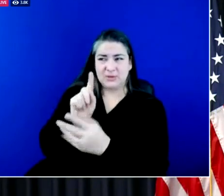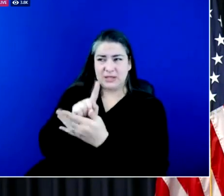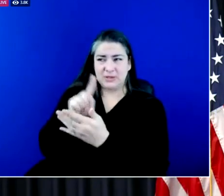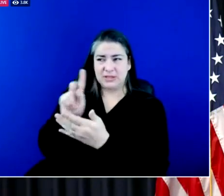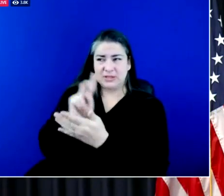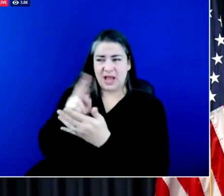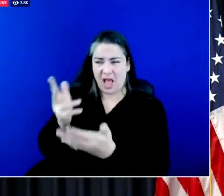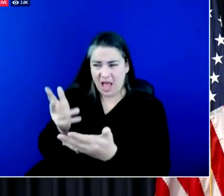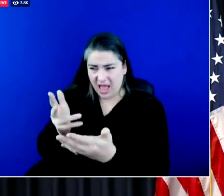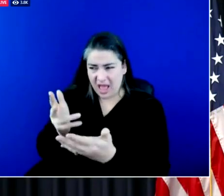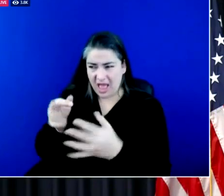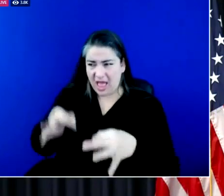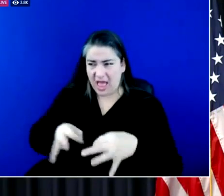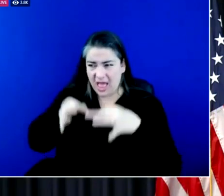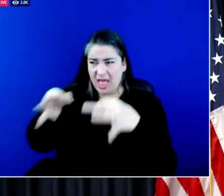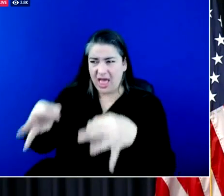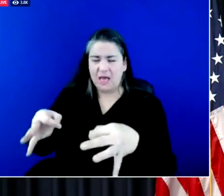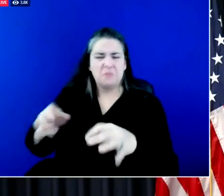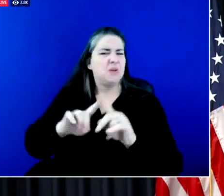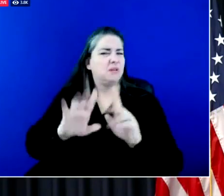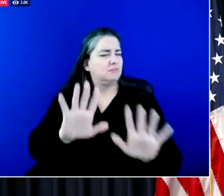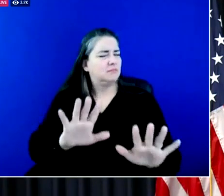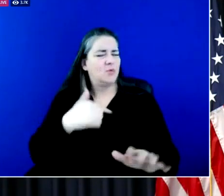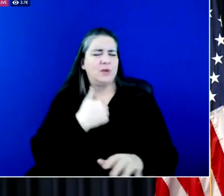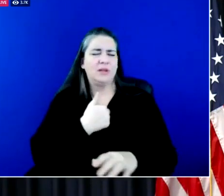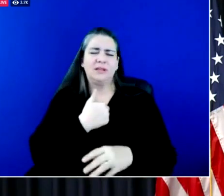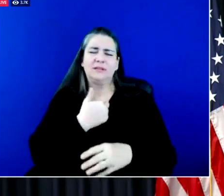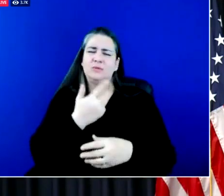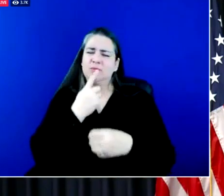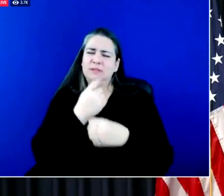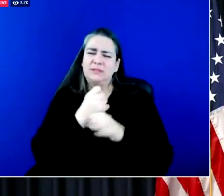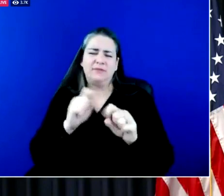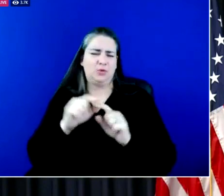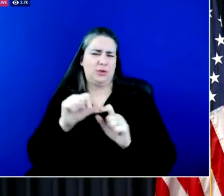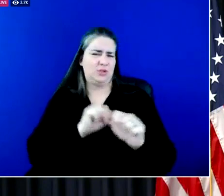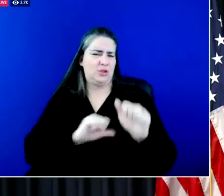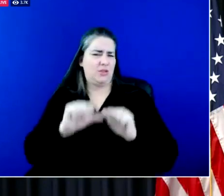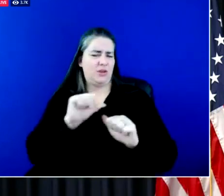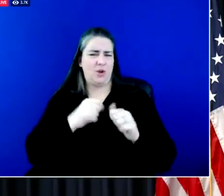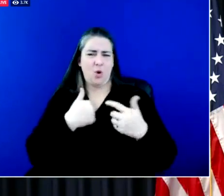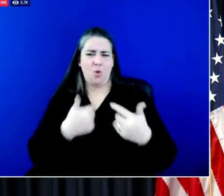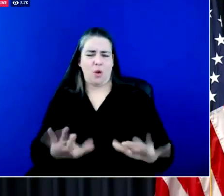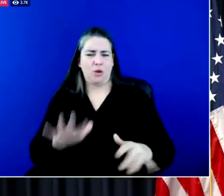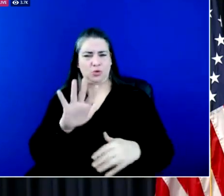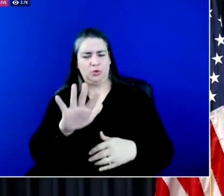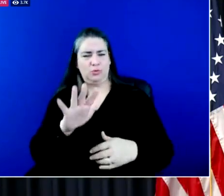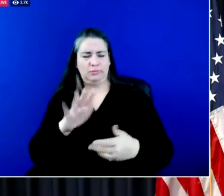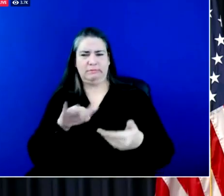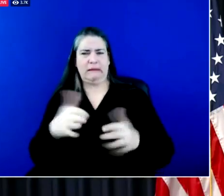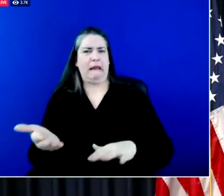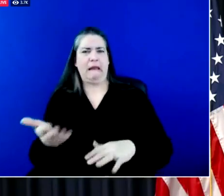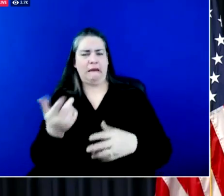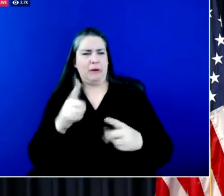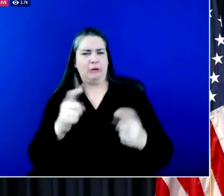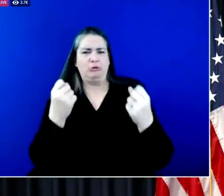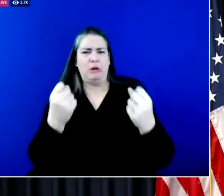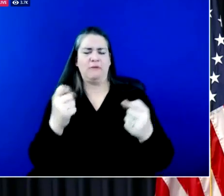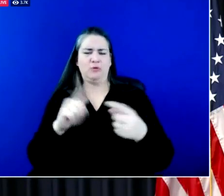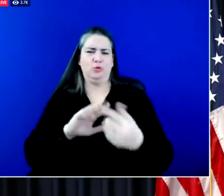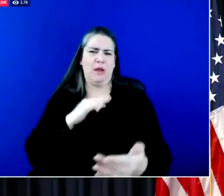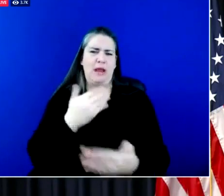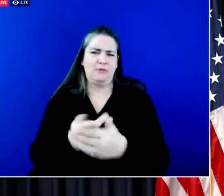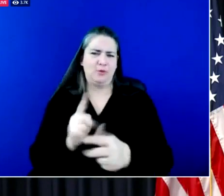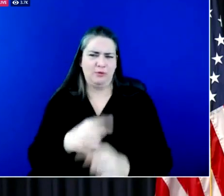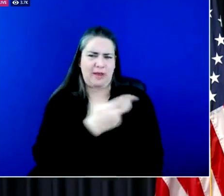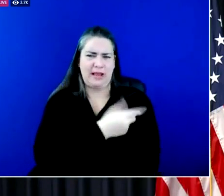kept each other too safe during this pandemic to have you lose your life on the roadway when it is dangerous. So